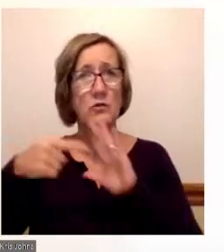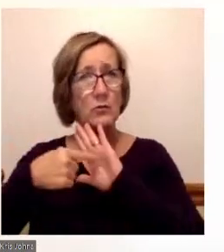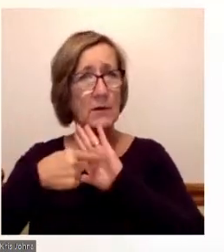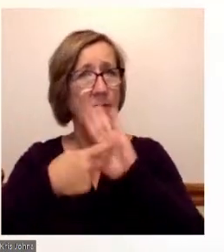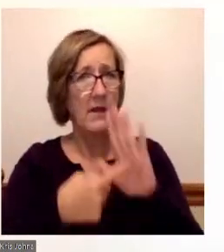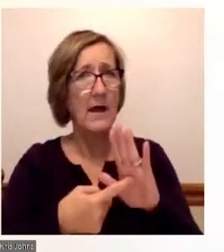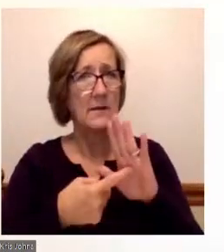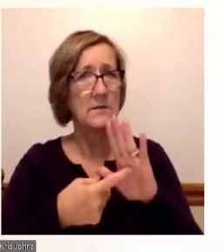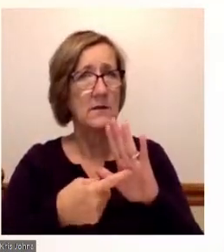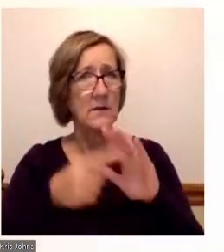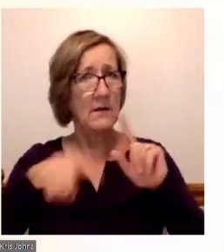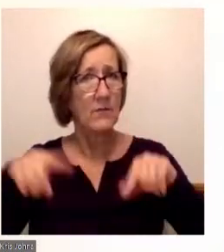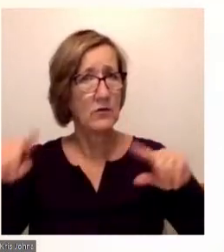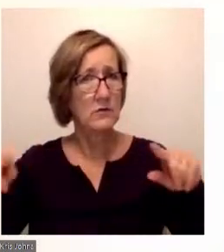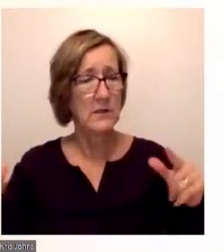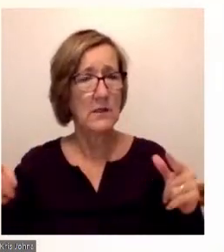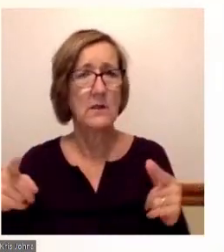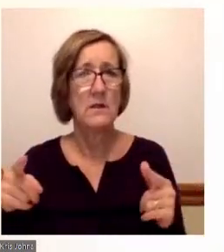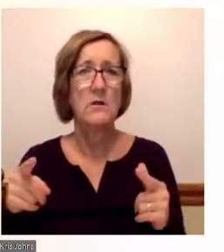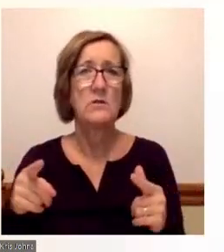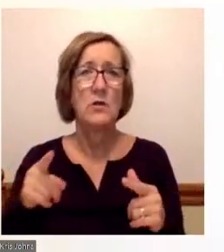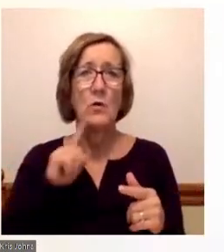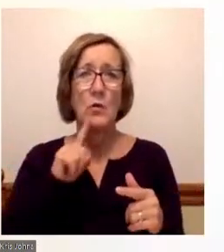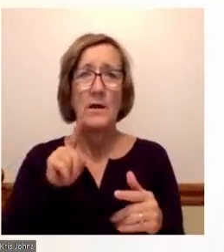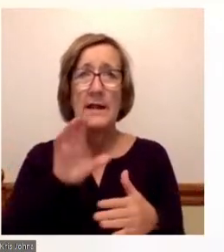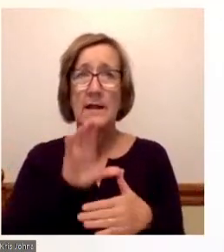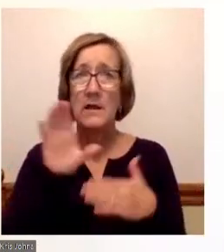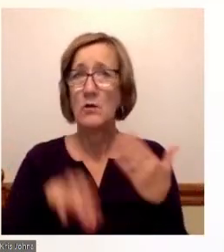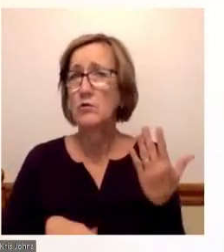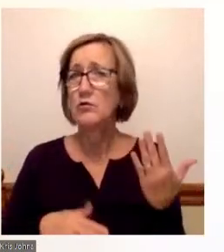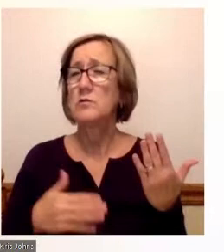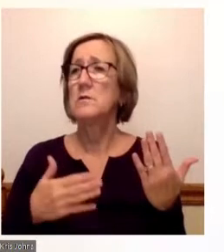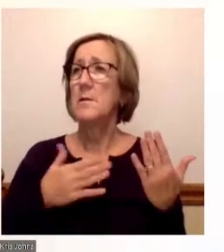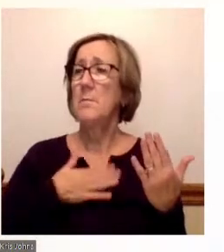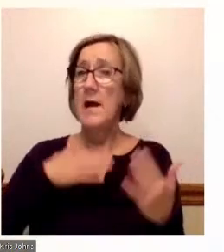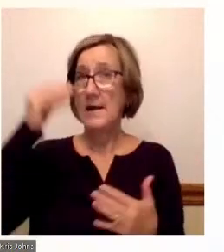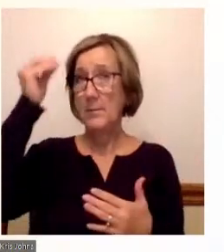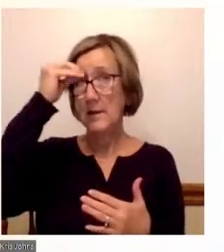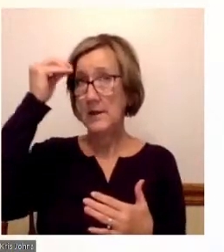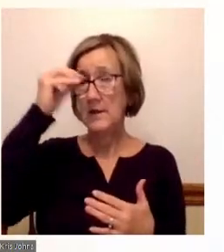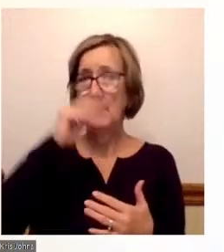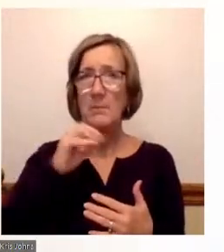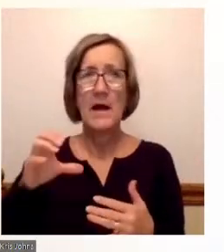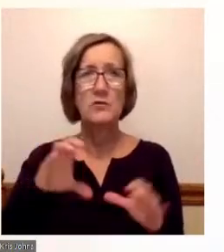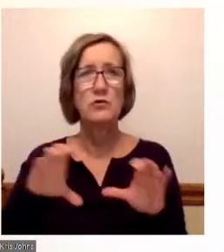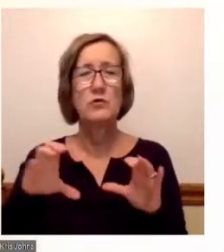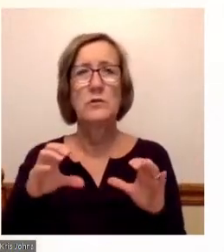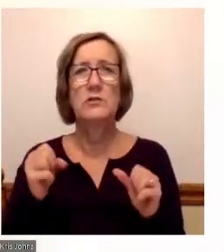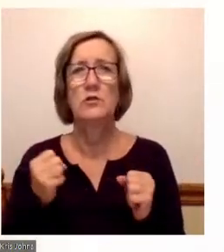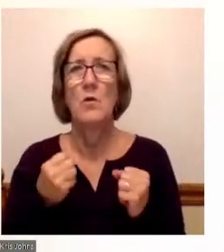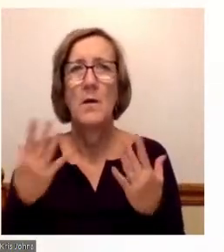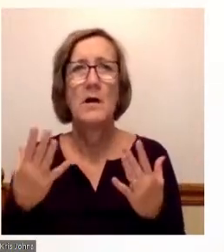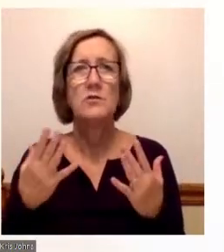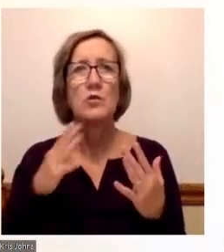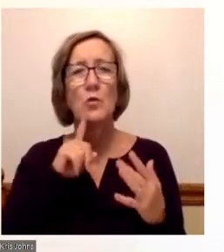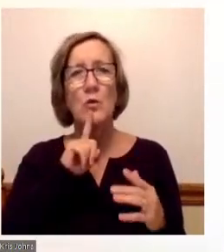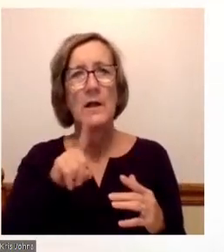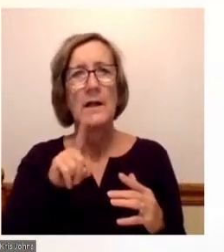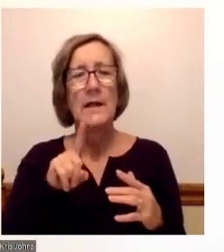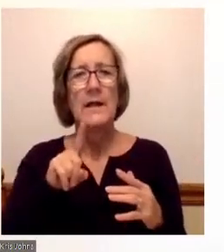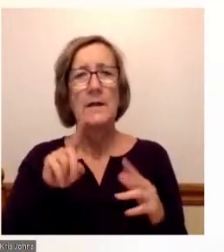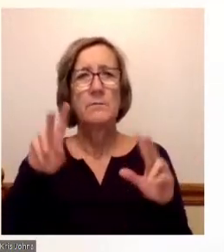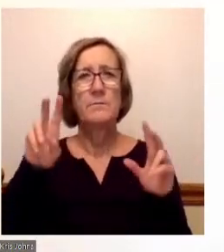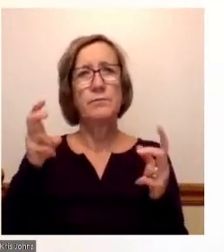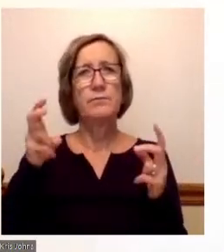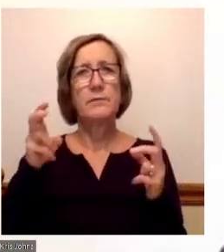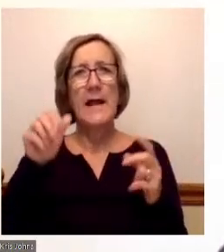And, you know, in conclusion, in my opinion, is doing so much and gets an A-plus for me in regards to what it's